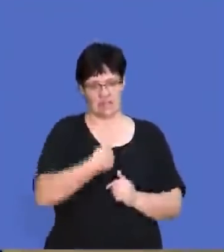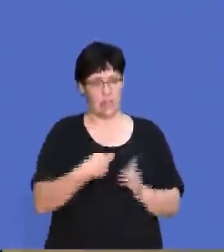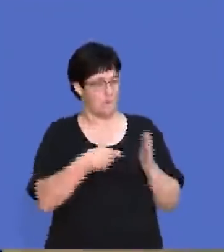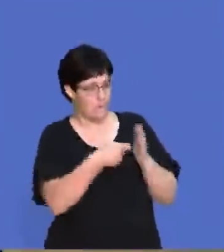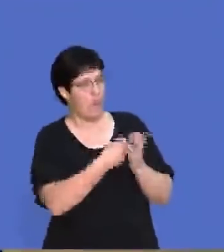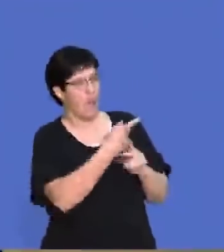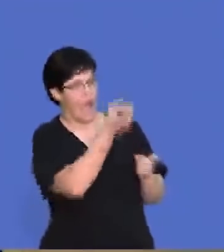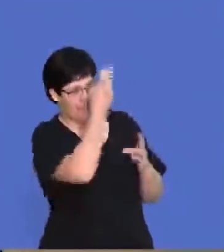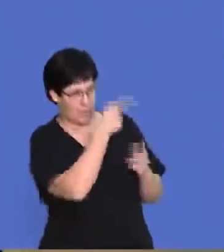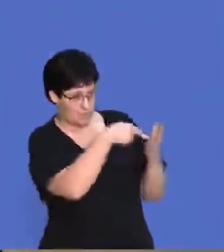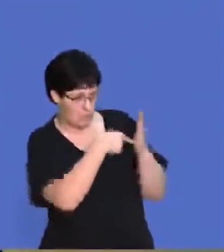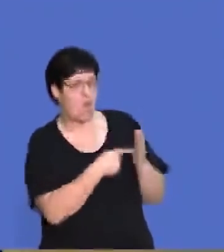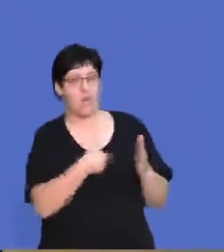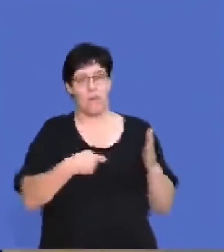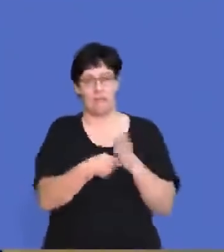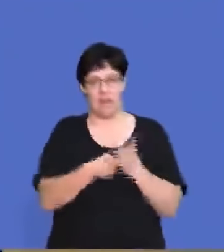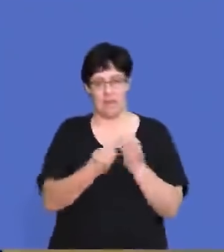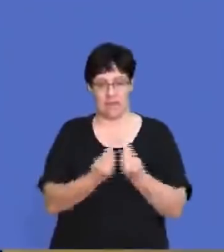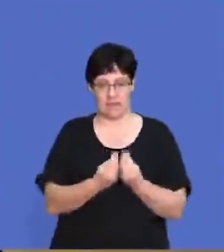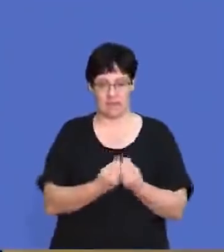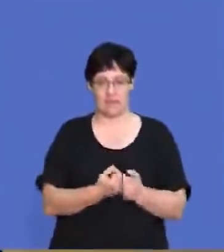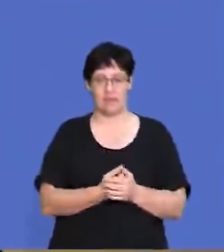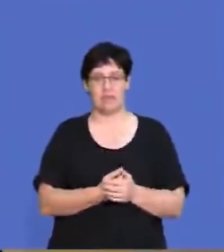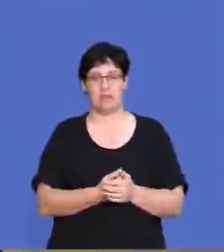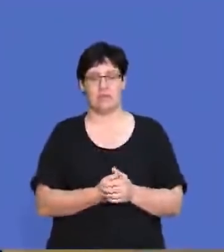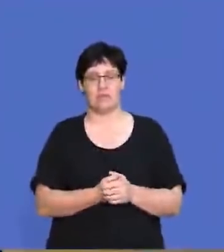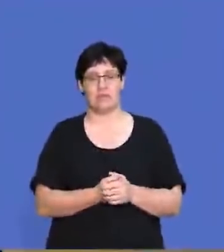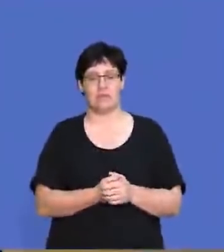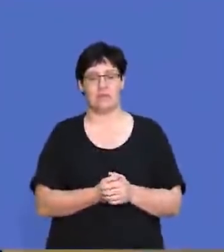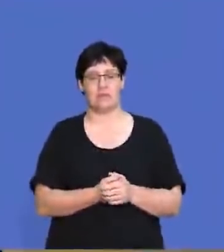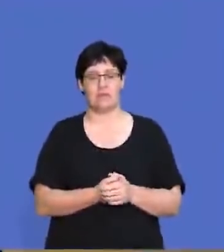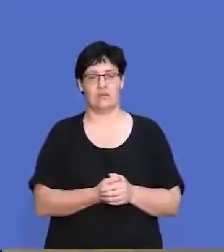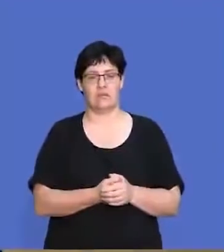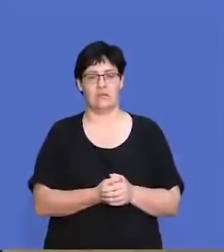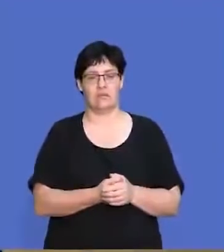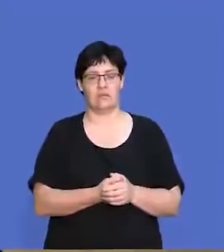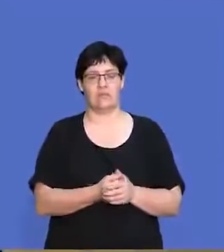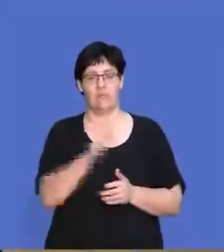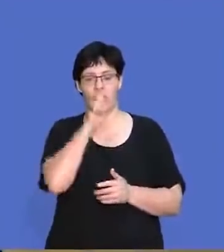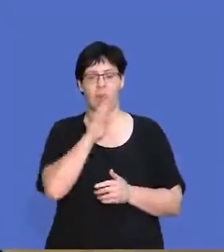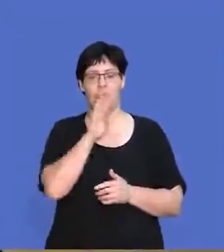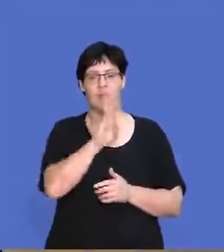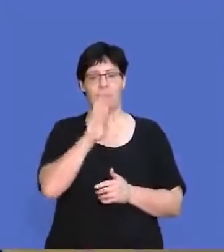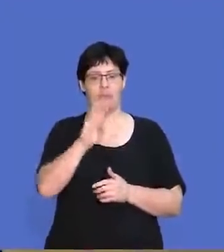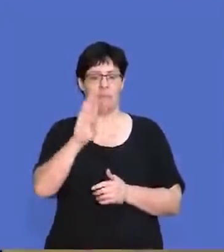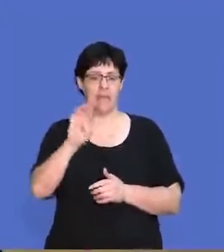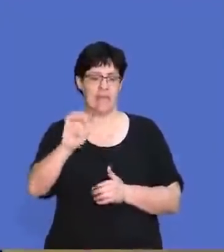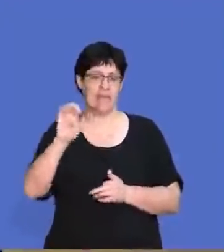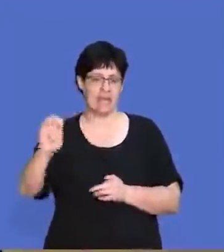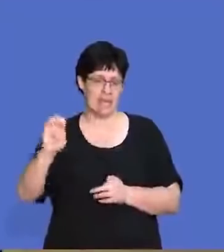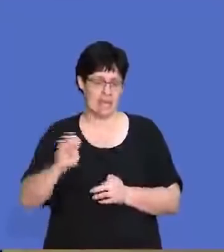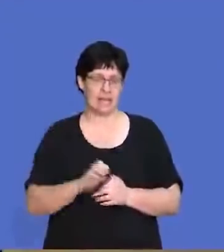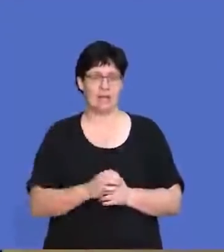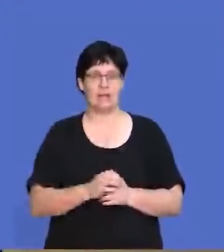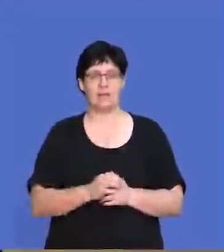us, that we have all the information we need when buying particular products. If you look at Broad-based Black